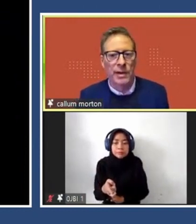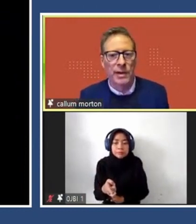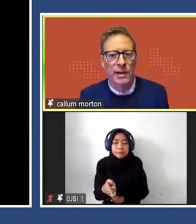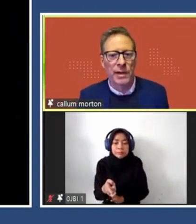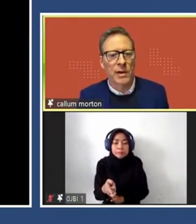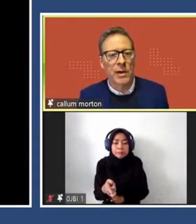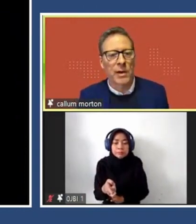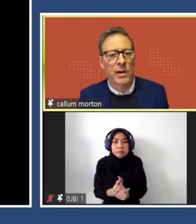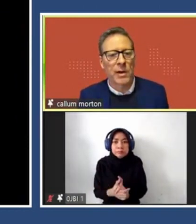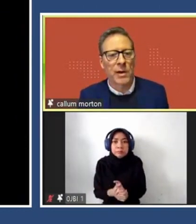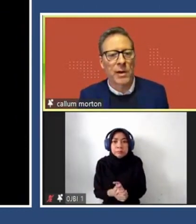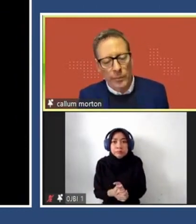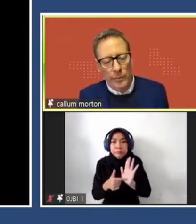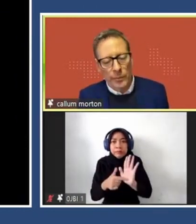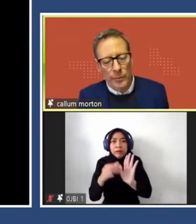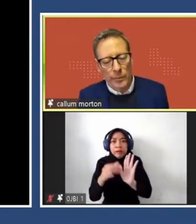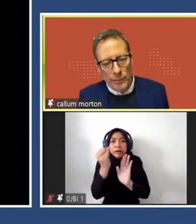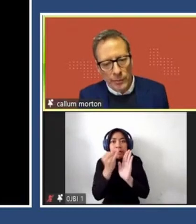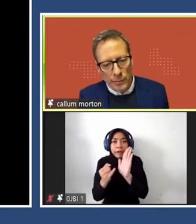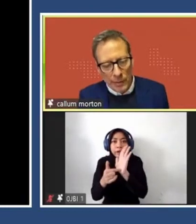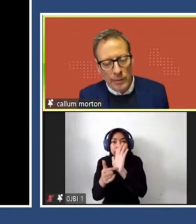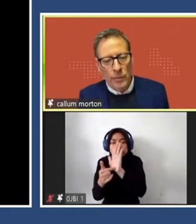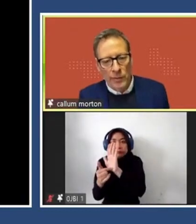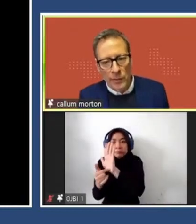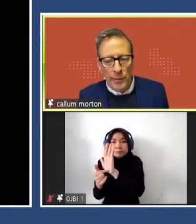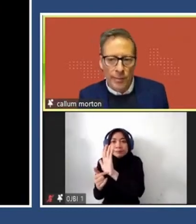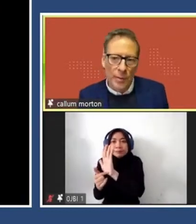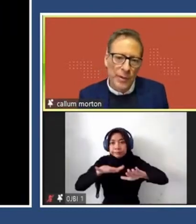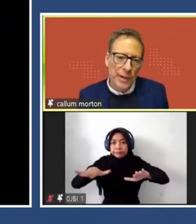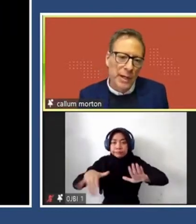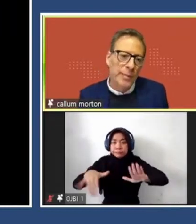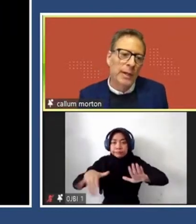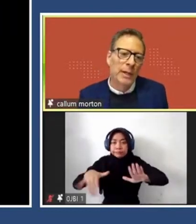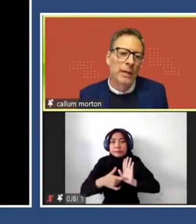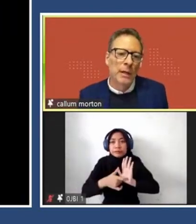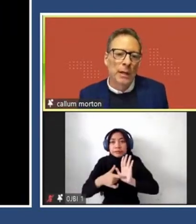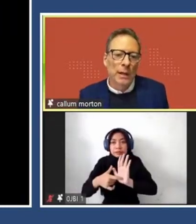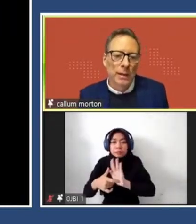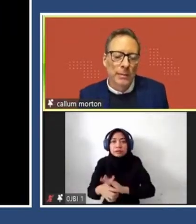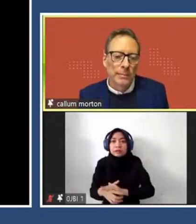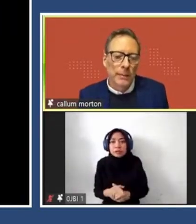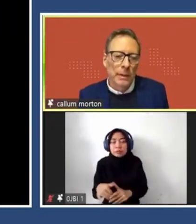set design, works for the Melbourne Theatre Company.